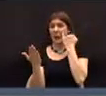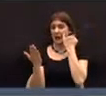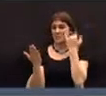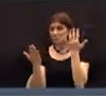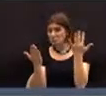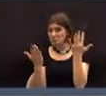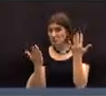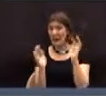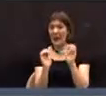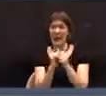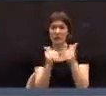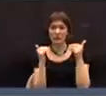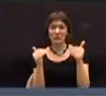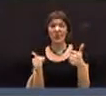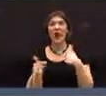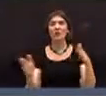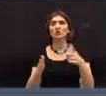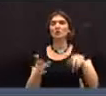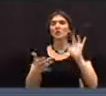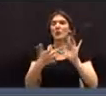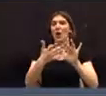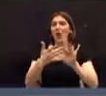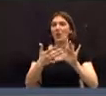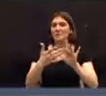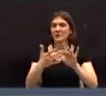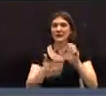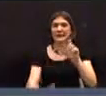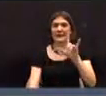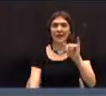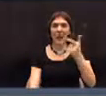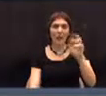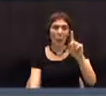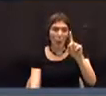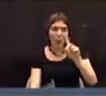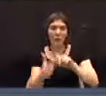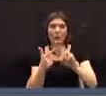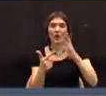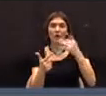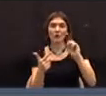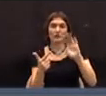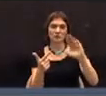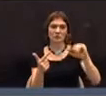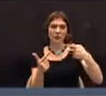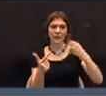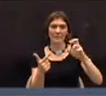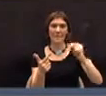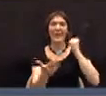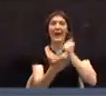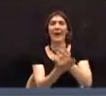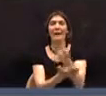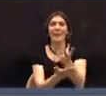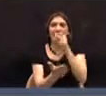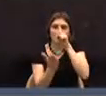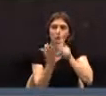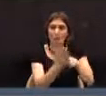And, um, I would encourage you to contact Eli Gould or Chris Chapman and help them explore that.